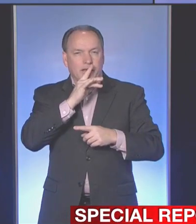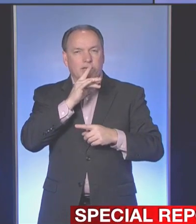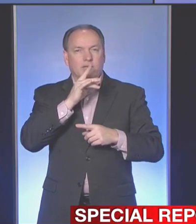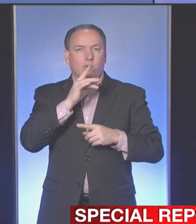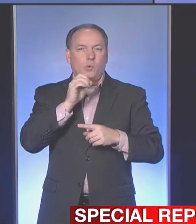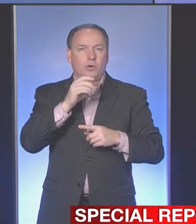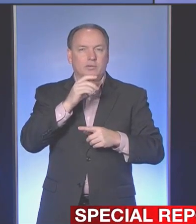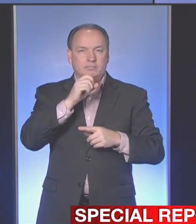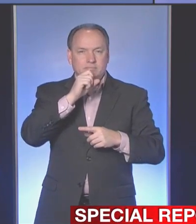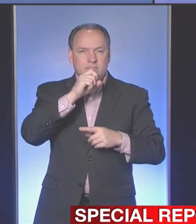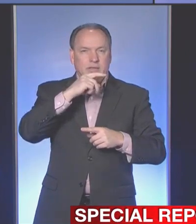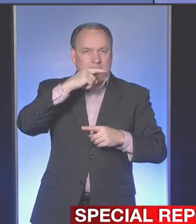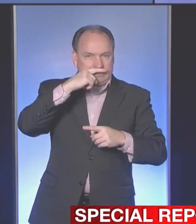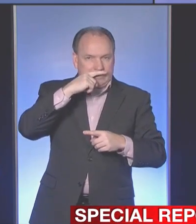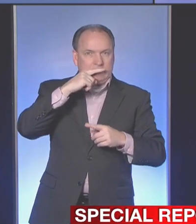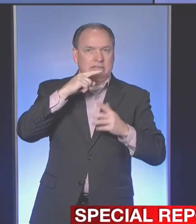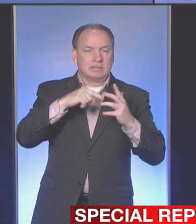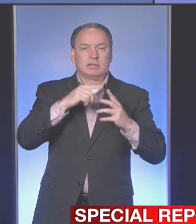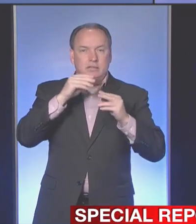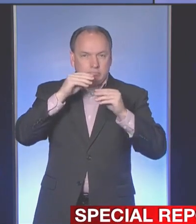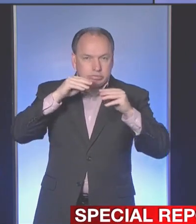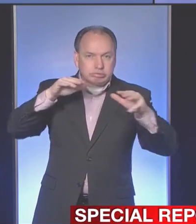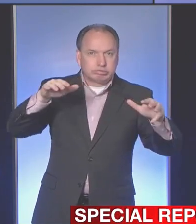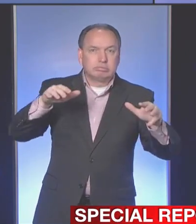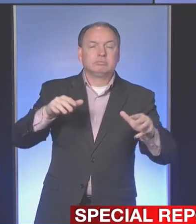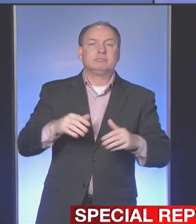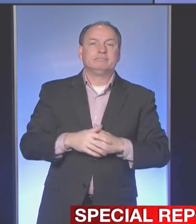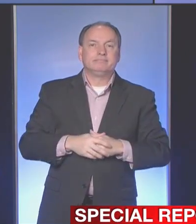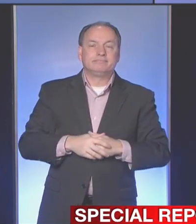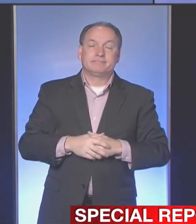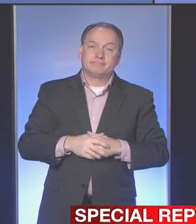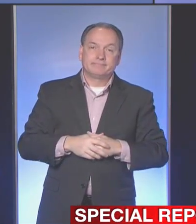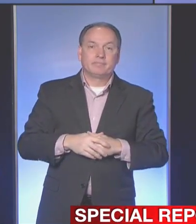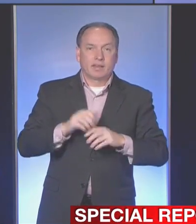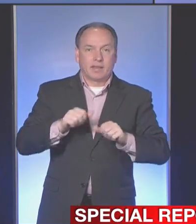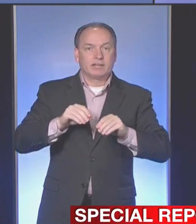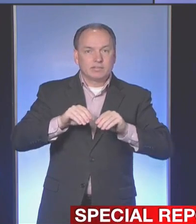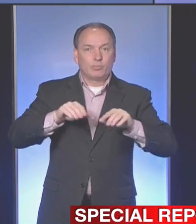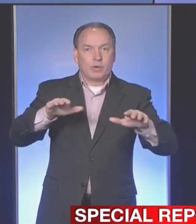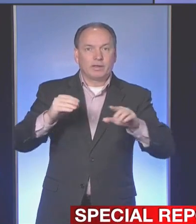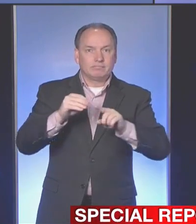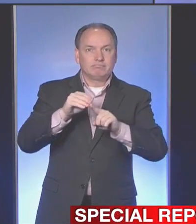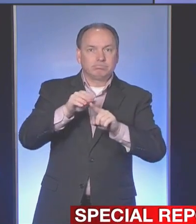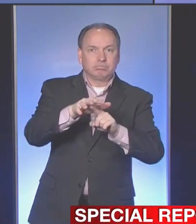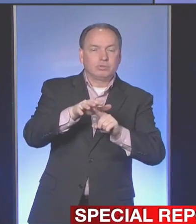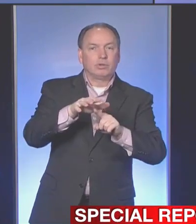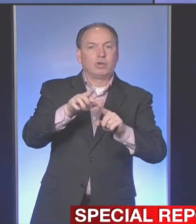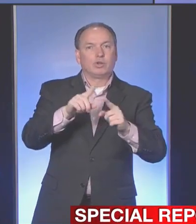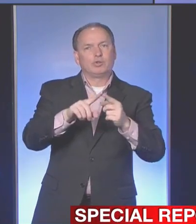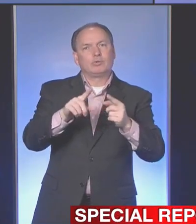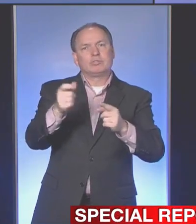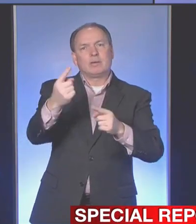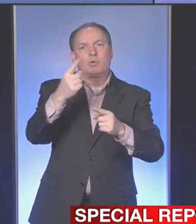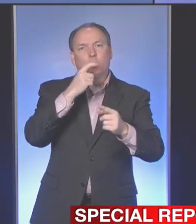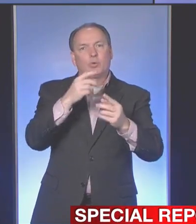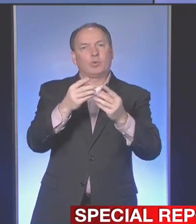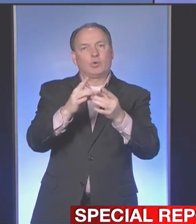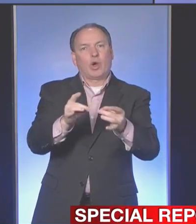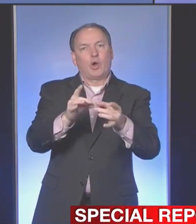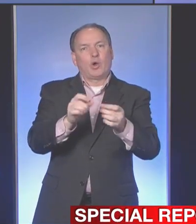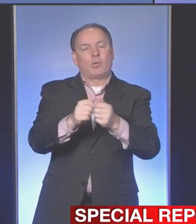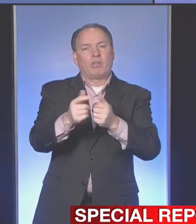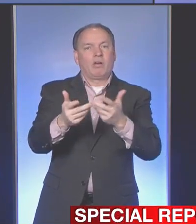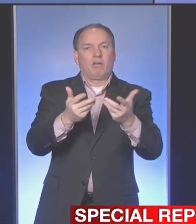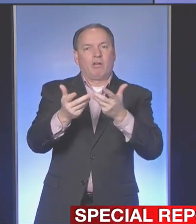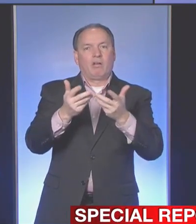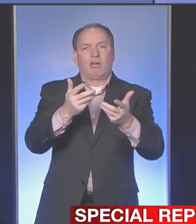and you could be spreading that virus to somebody that you are talking with and the same, they could be spreading it to you and may not know it